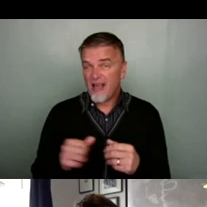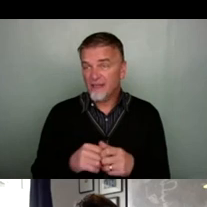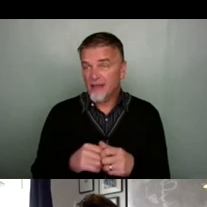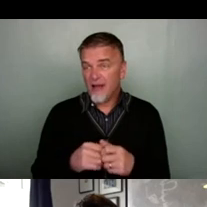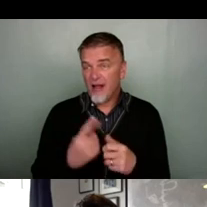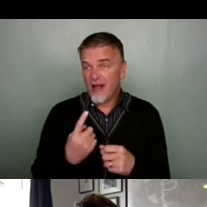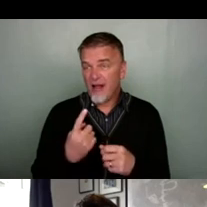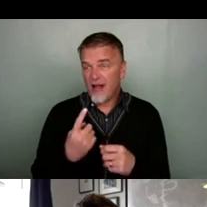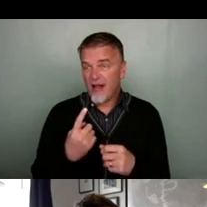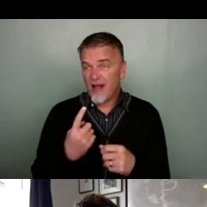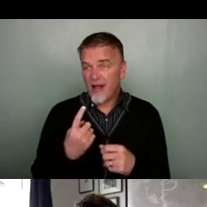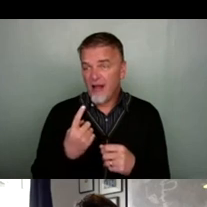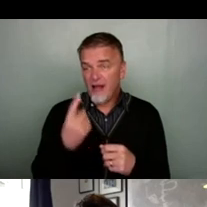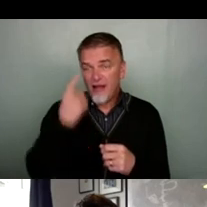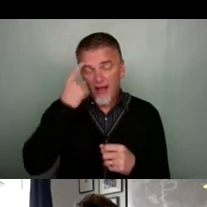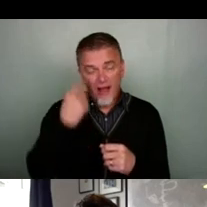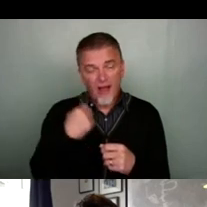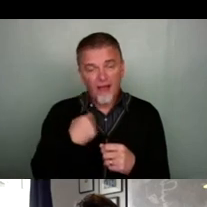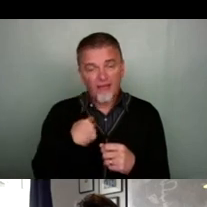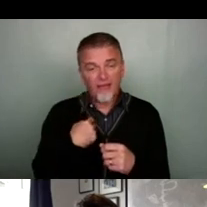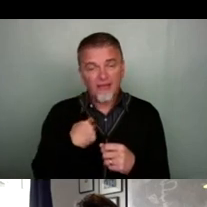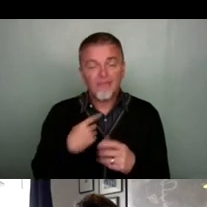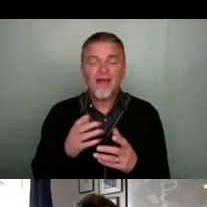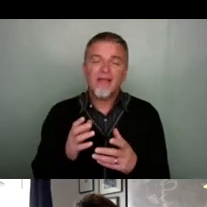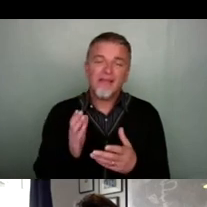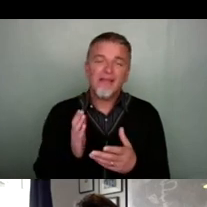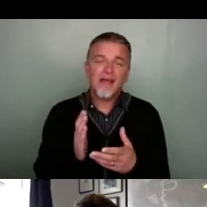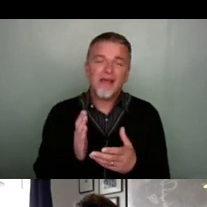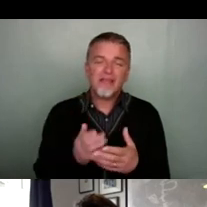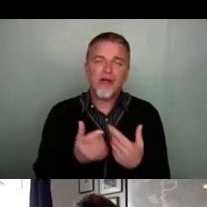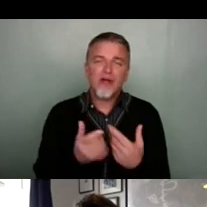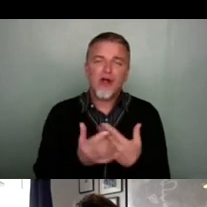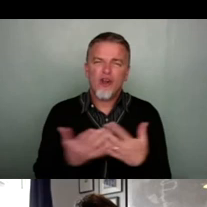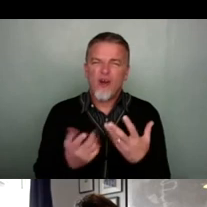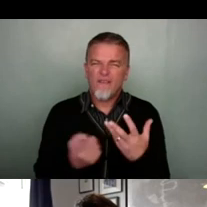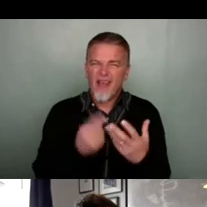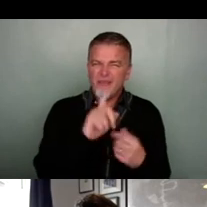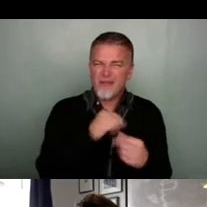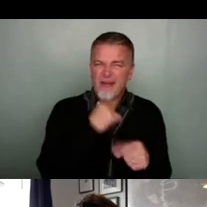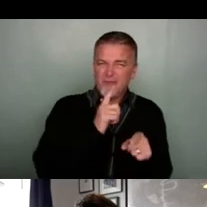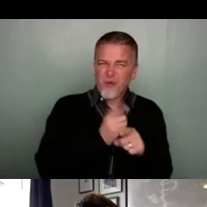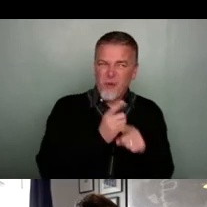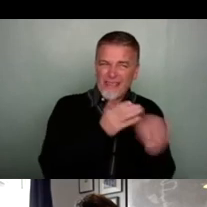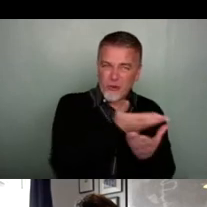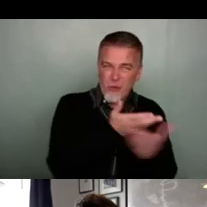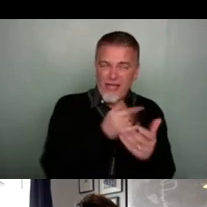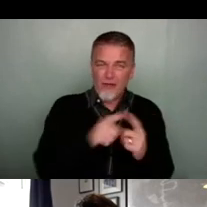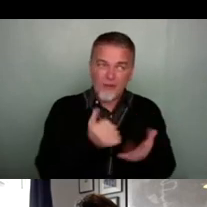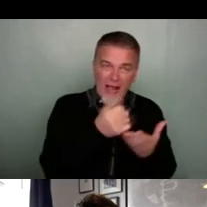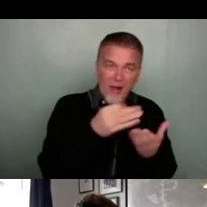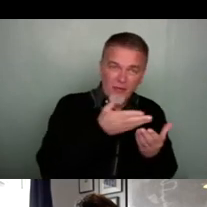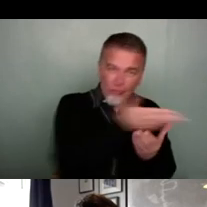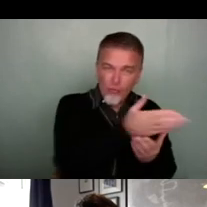there is a lot of other people that I'm talking to and trying to help through with processes.